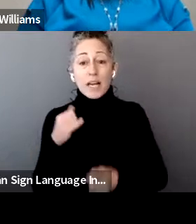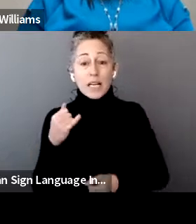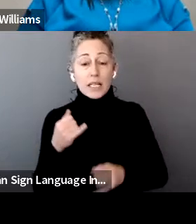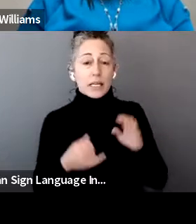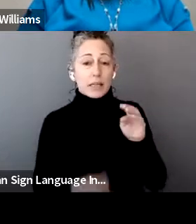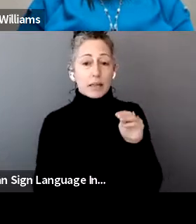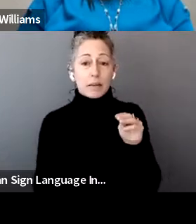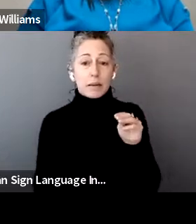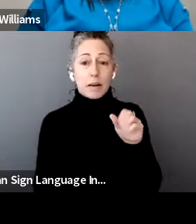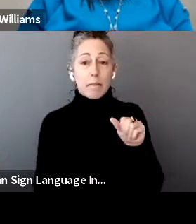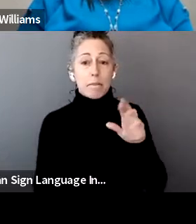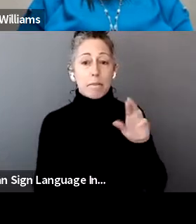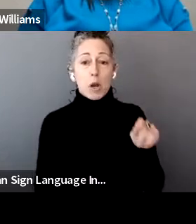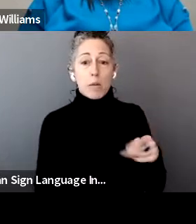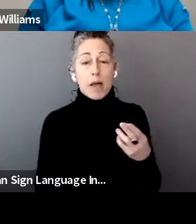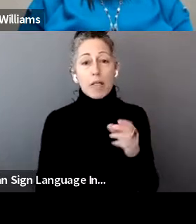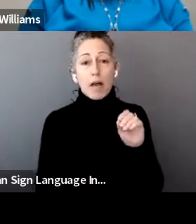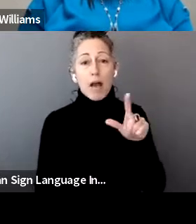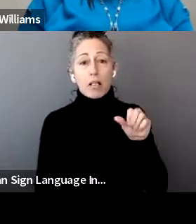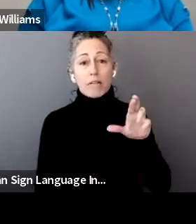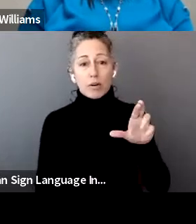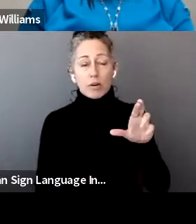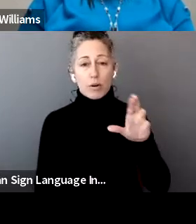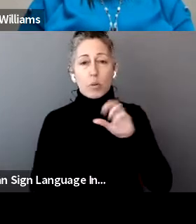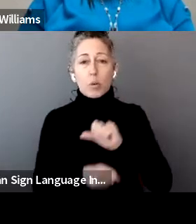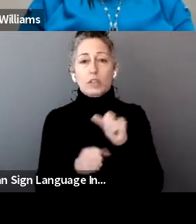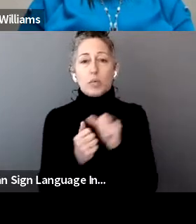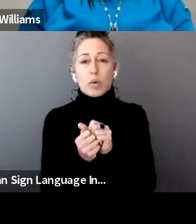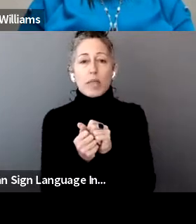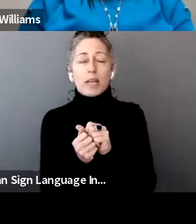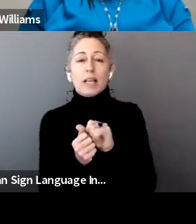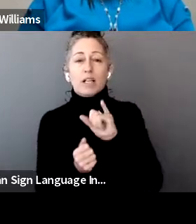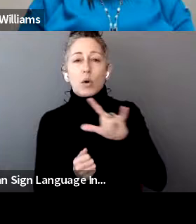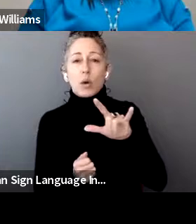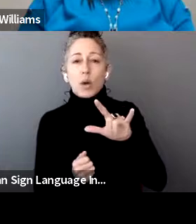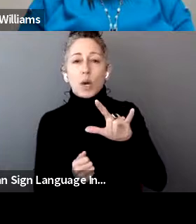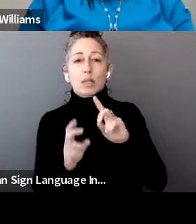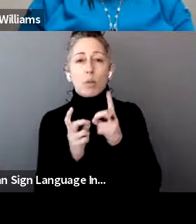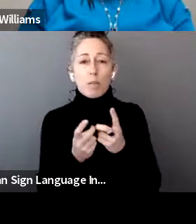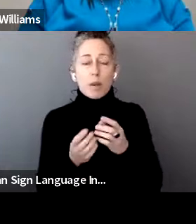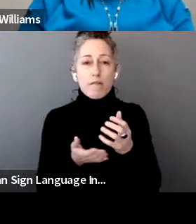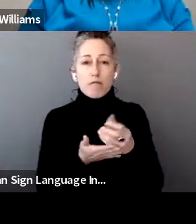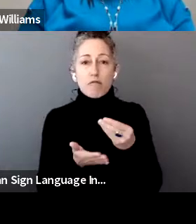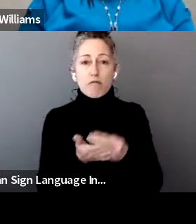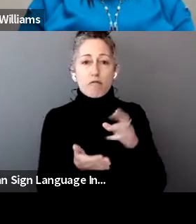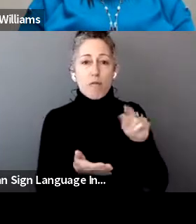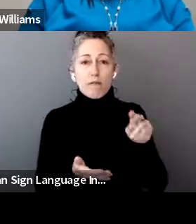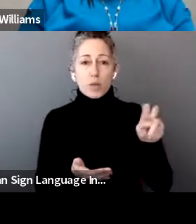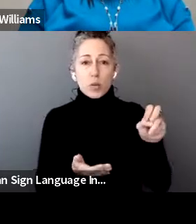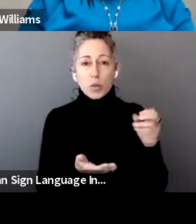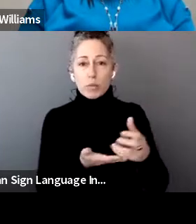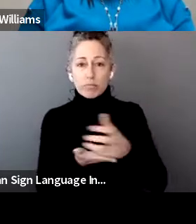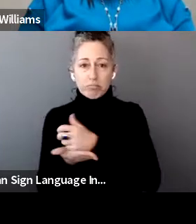public service administrator who has been with the Illinois Department of Revenue for more than 20 years. We have a great panel, I told you.